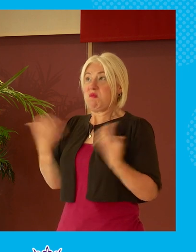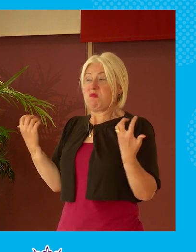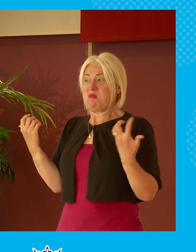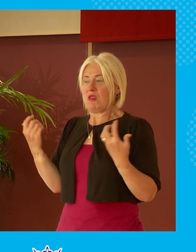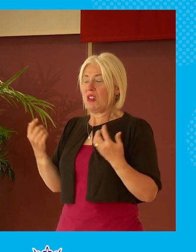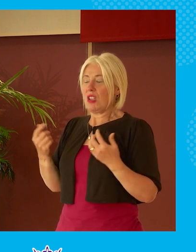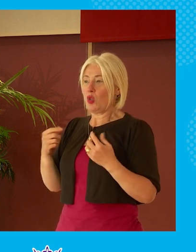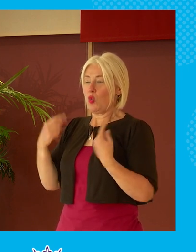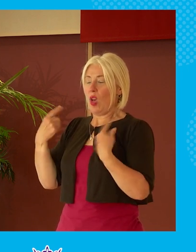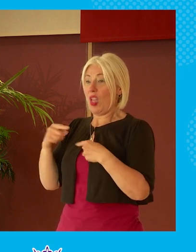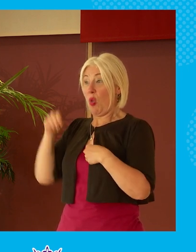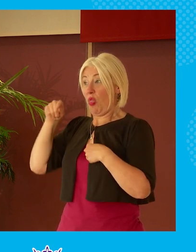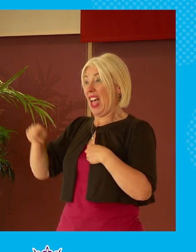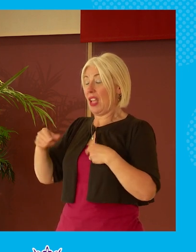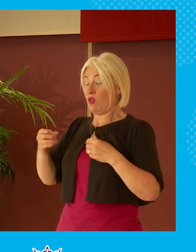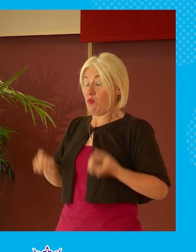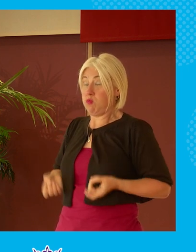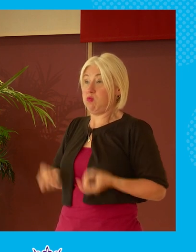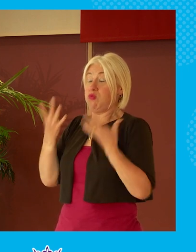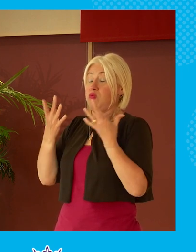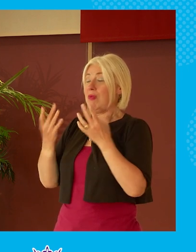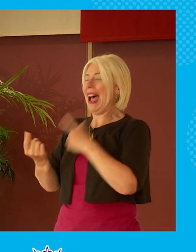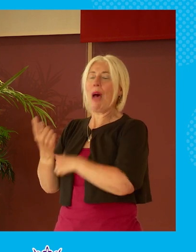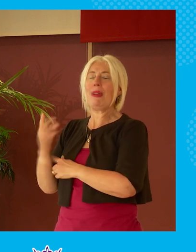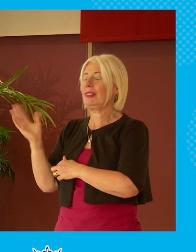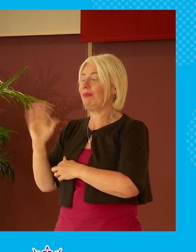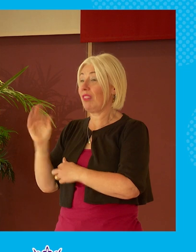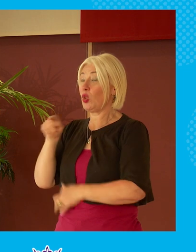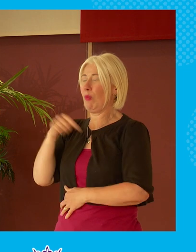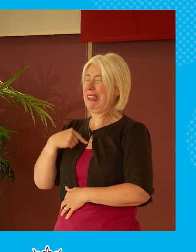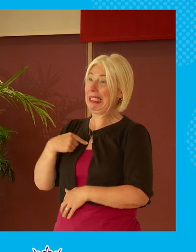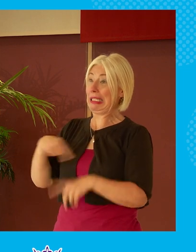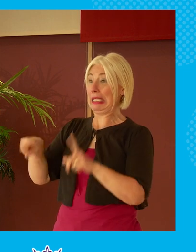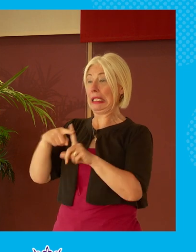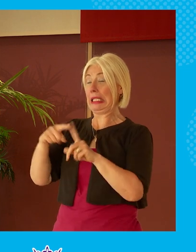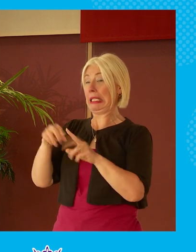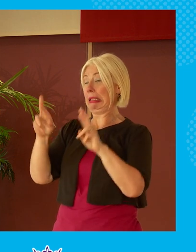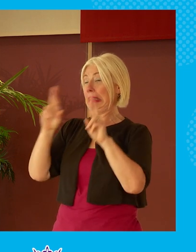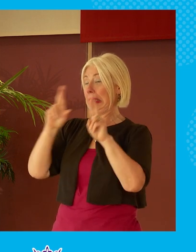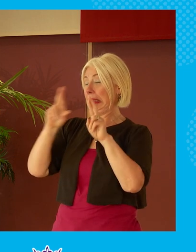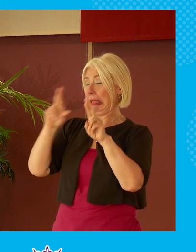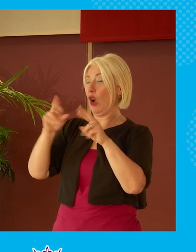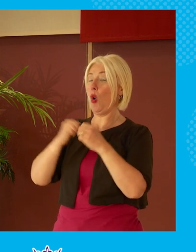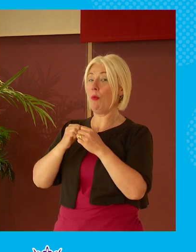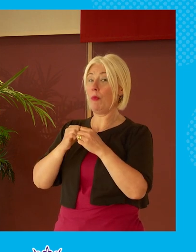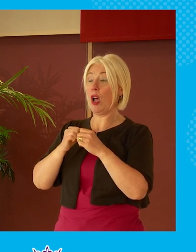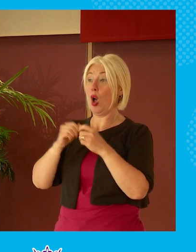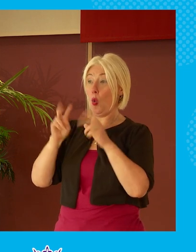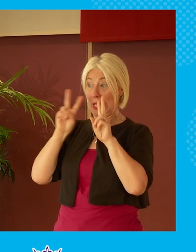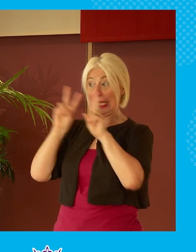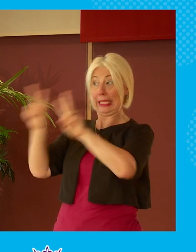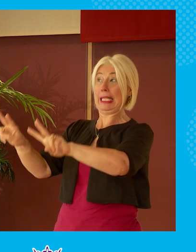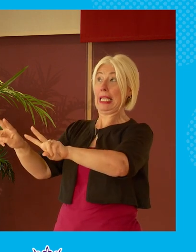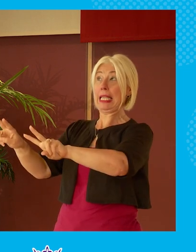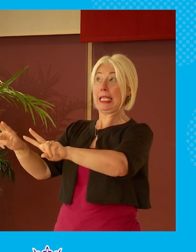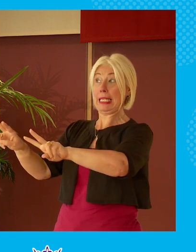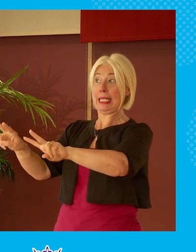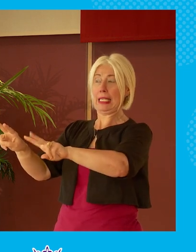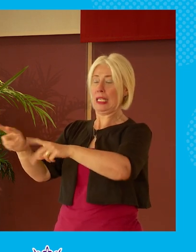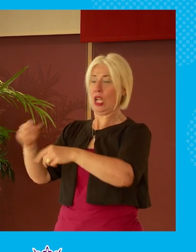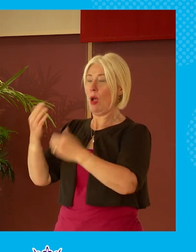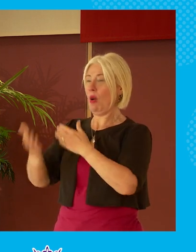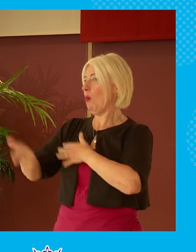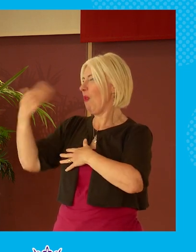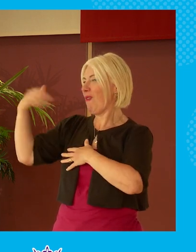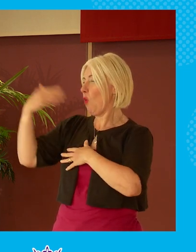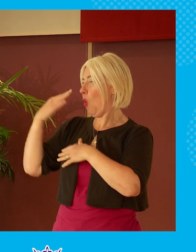and and i and i think that's that's that's where the optimism for me lies is that we're being exposed to this we weren't exposed to